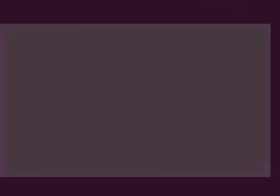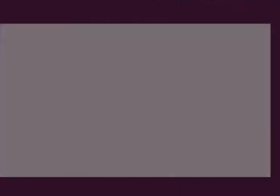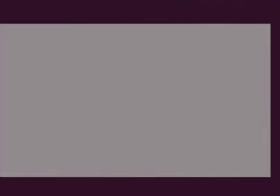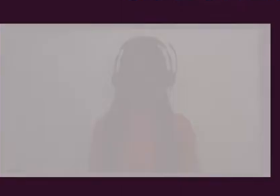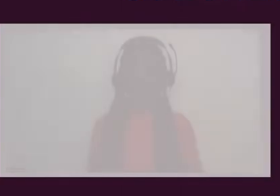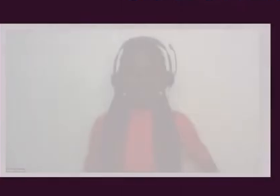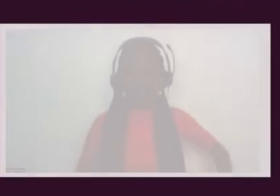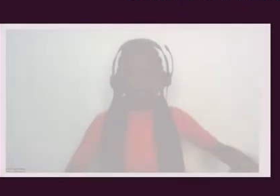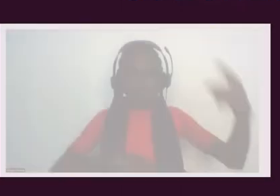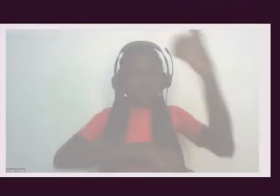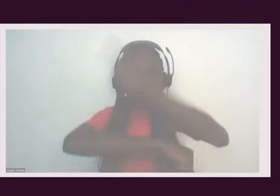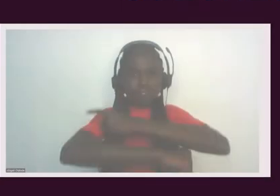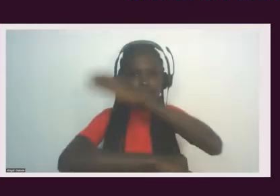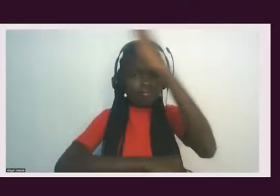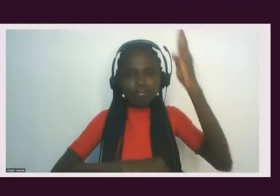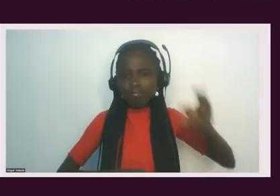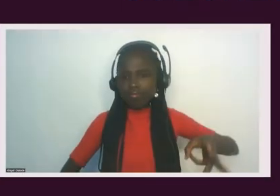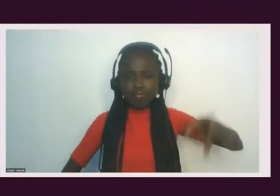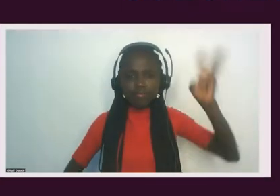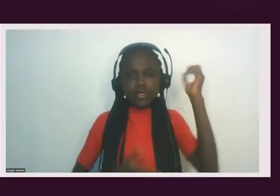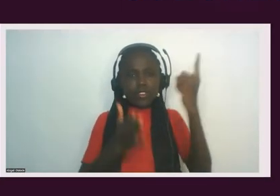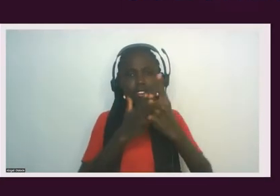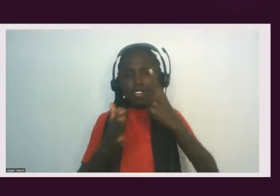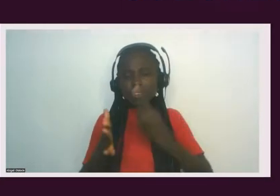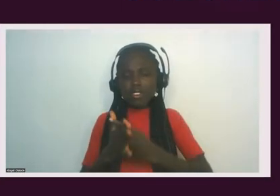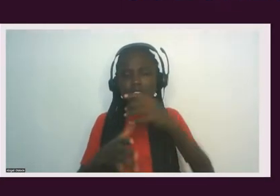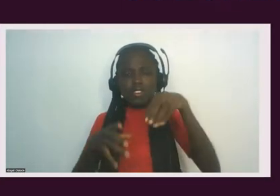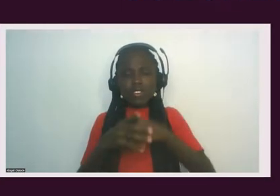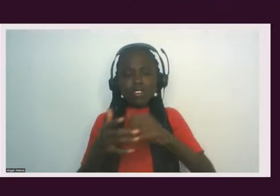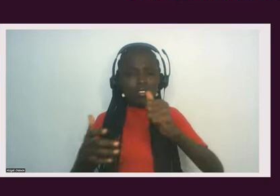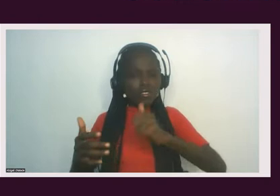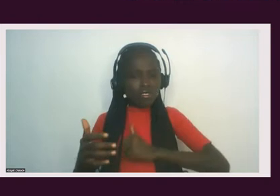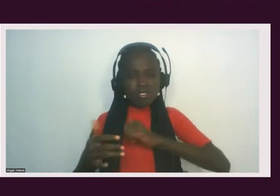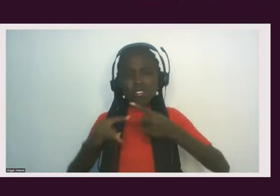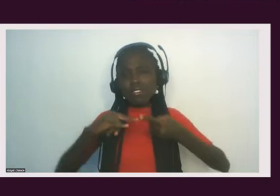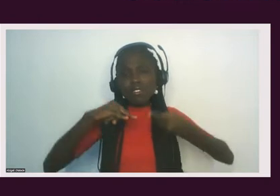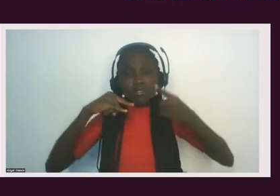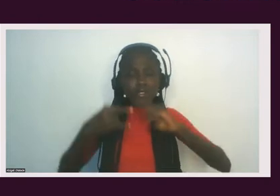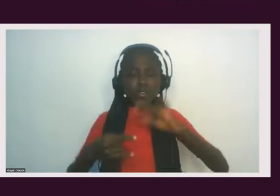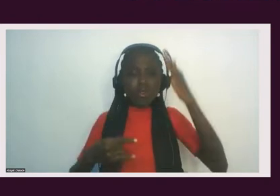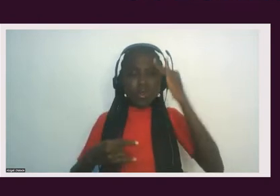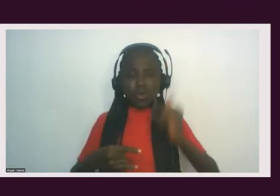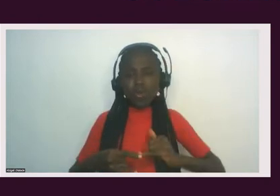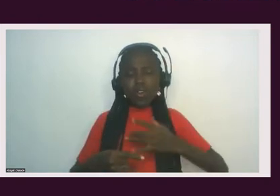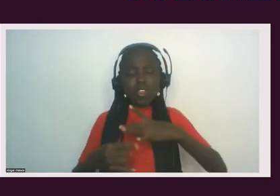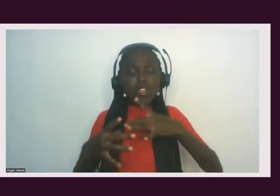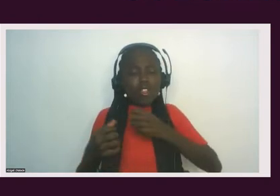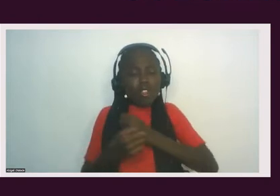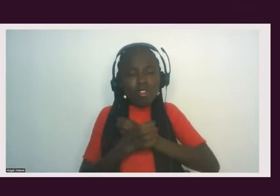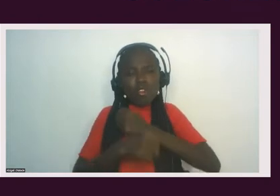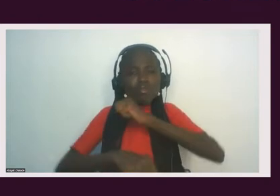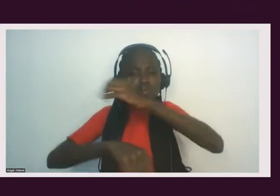The date that never was. Lessons on self-betrayal and why you love the colonizer.